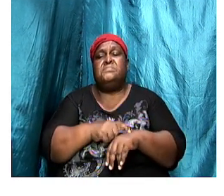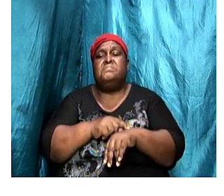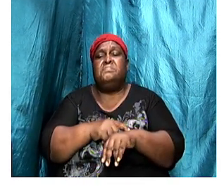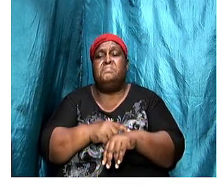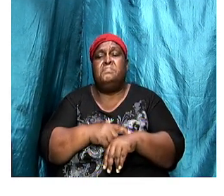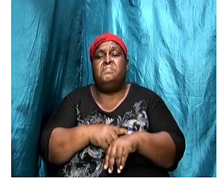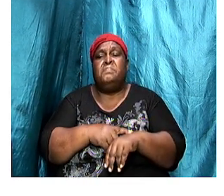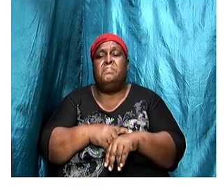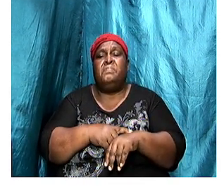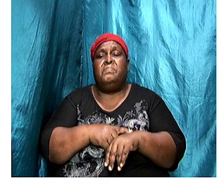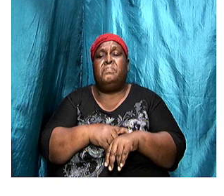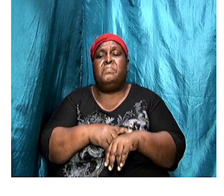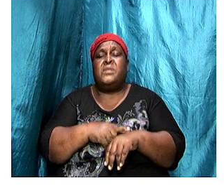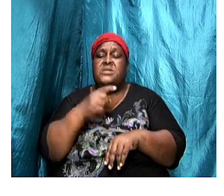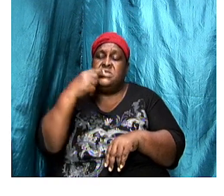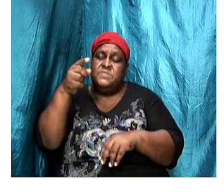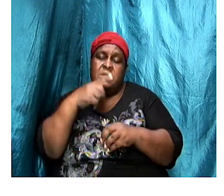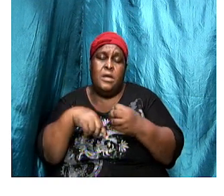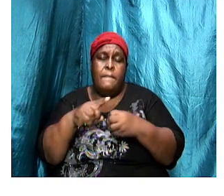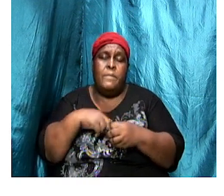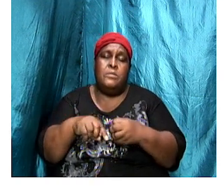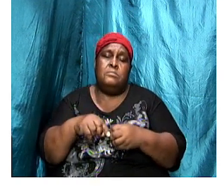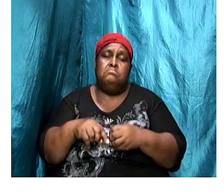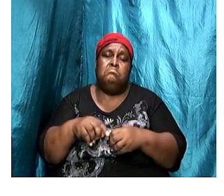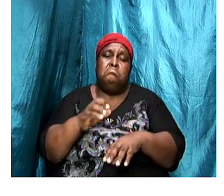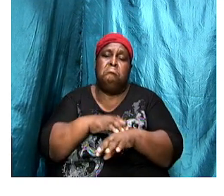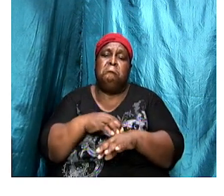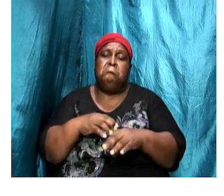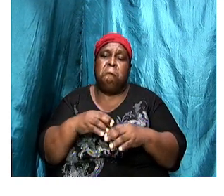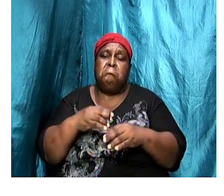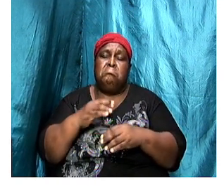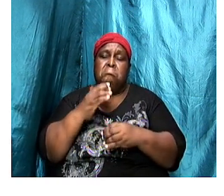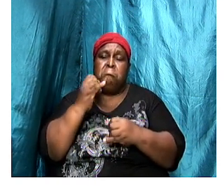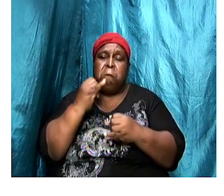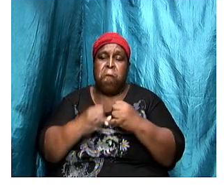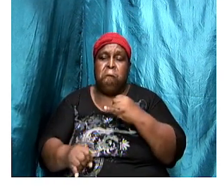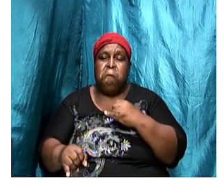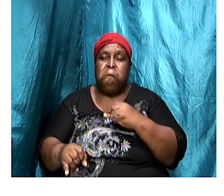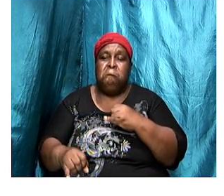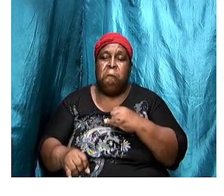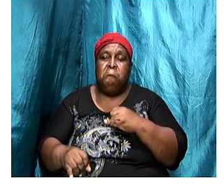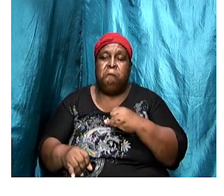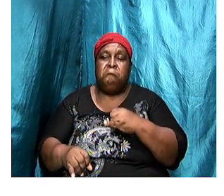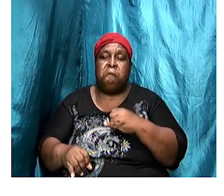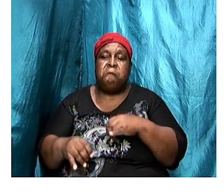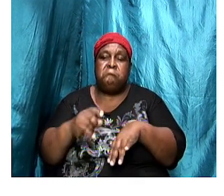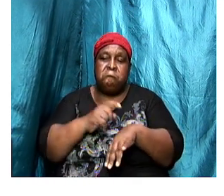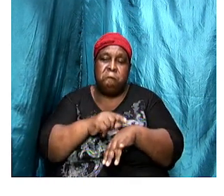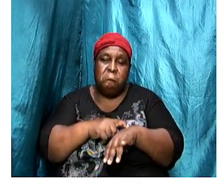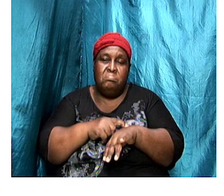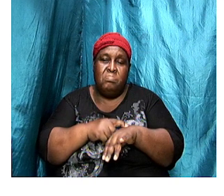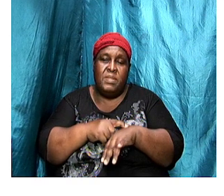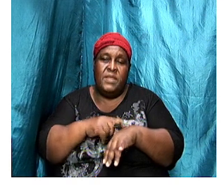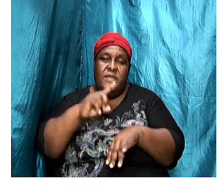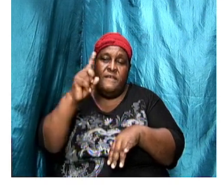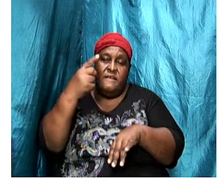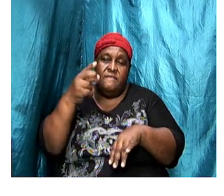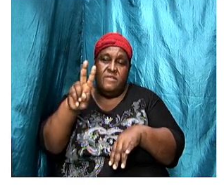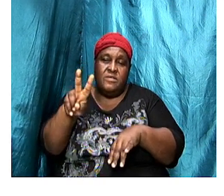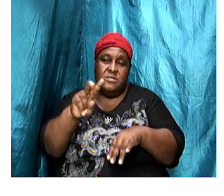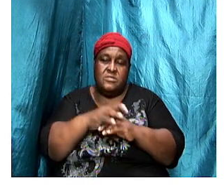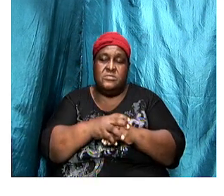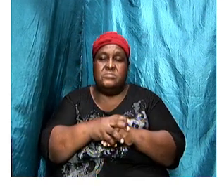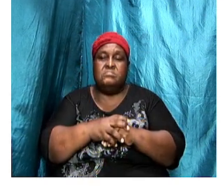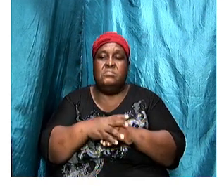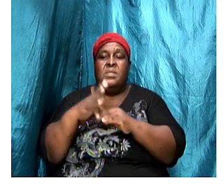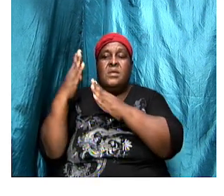We will treat with it at the end, but let us, for the time being, treat with the first two, which is